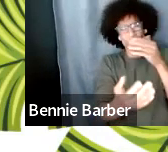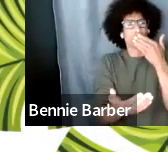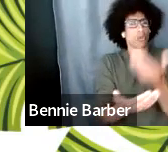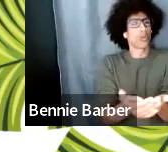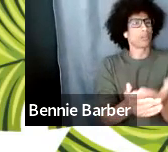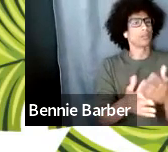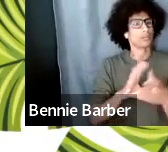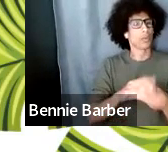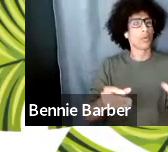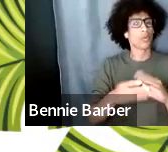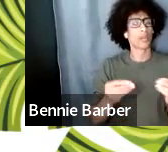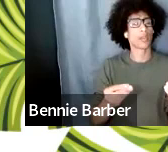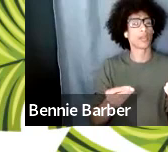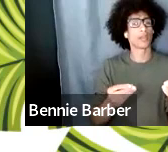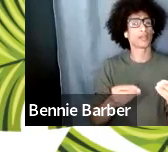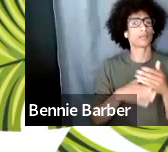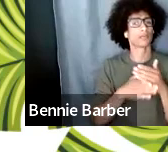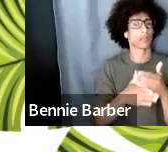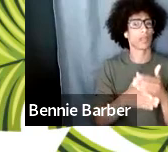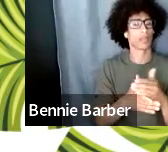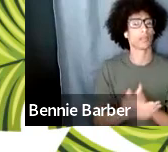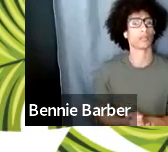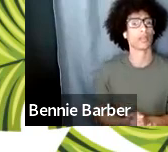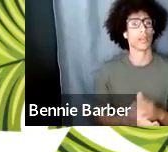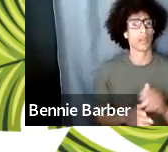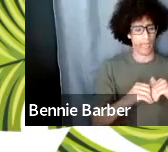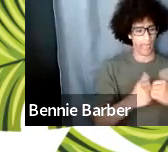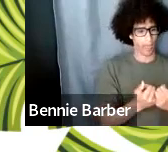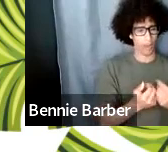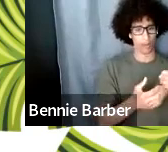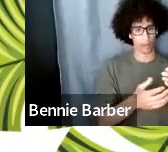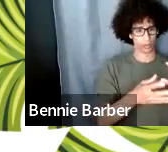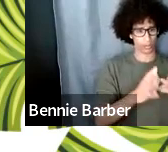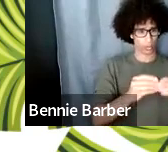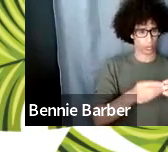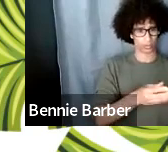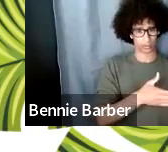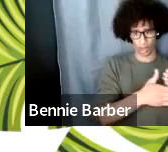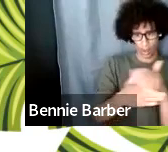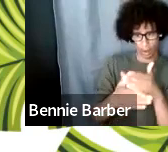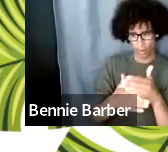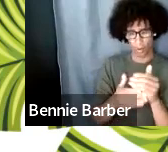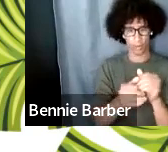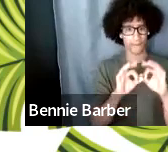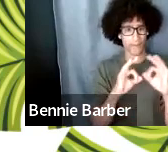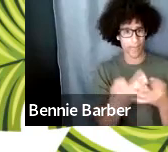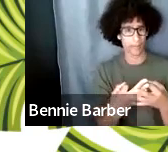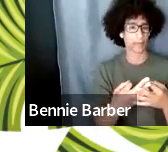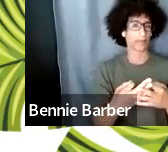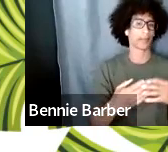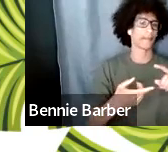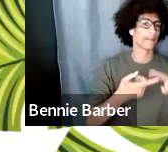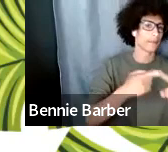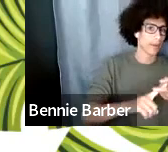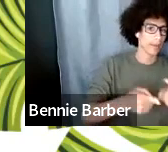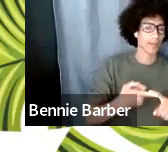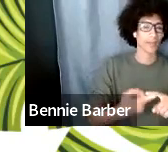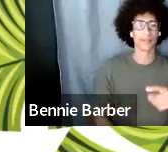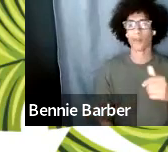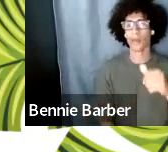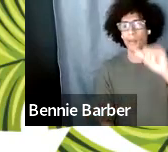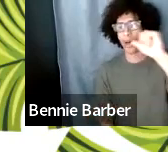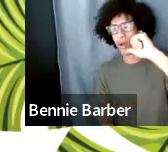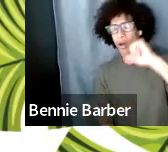story in family settings a way of sharing stories in familiar settings with friends at the bar with your uncles